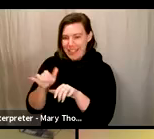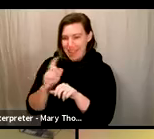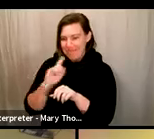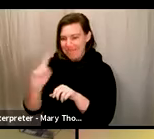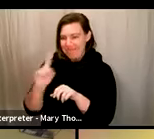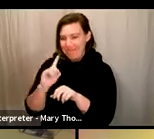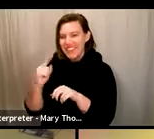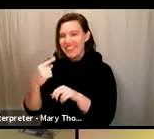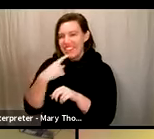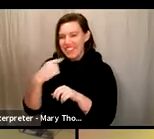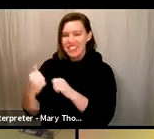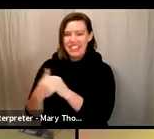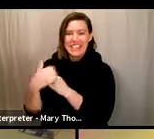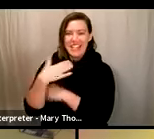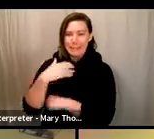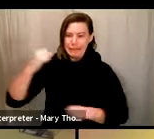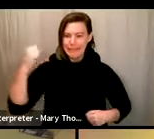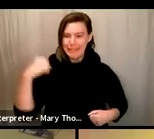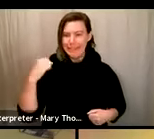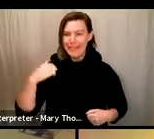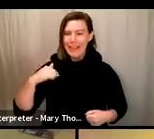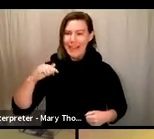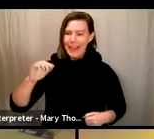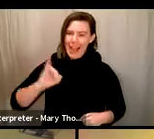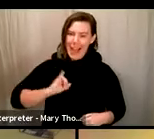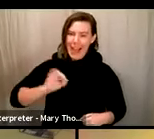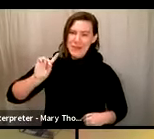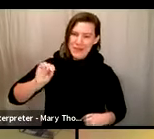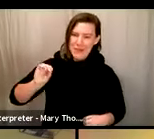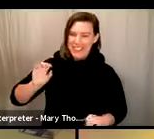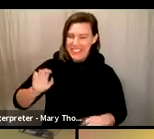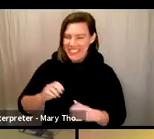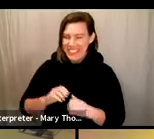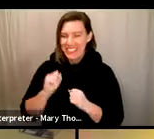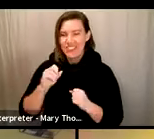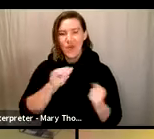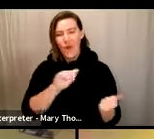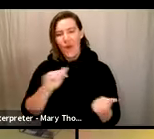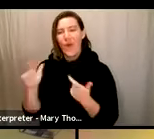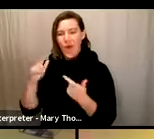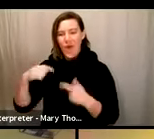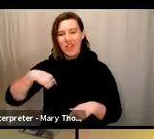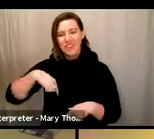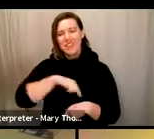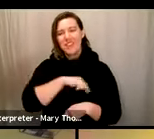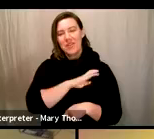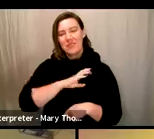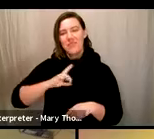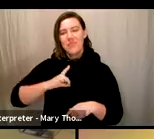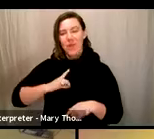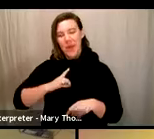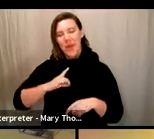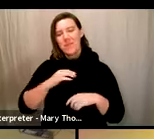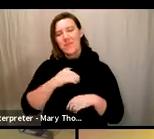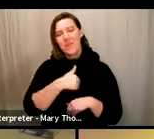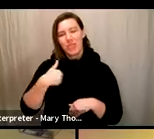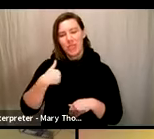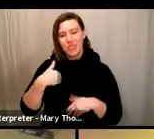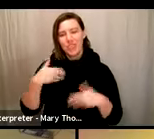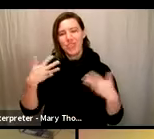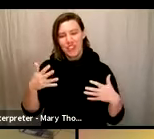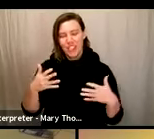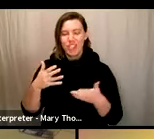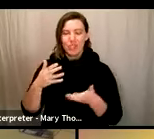So we have all the canvassing board members that have certified and signed off on today's certification meeting again for the November